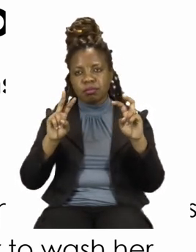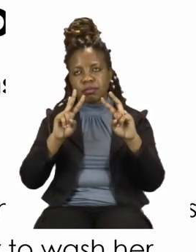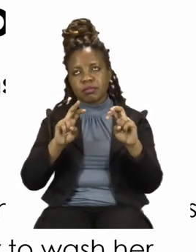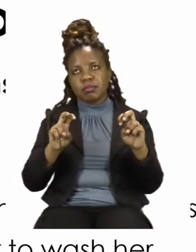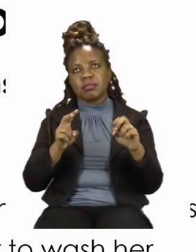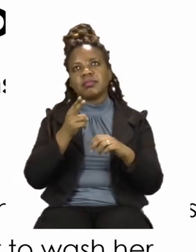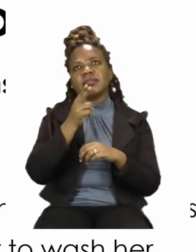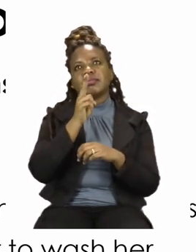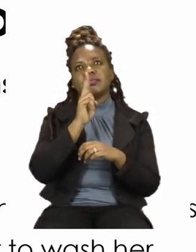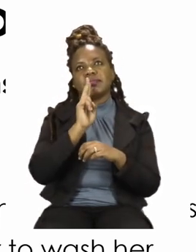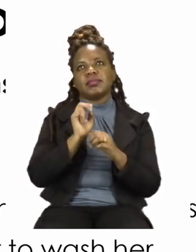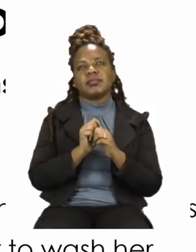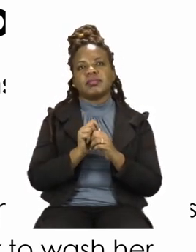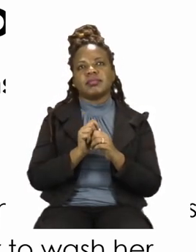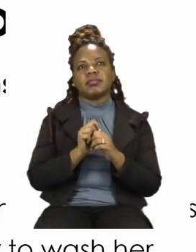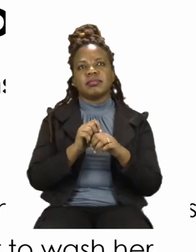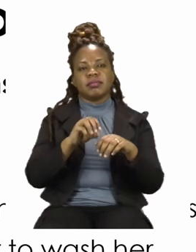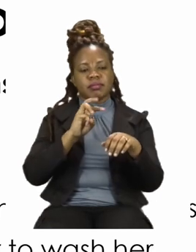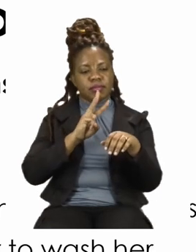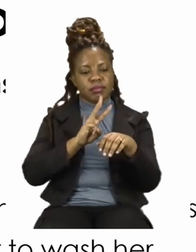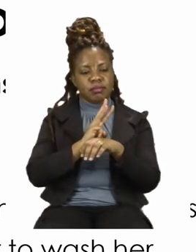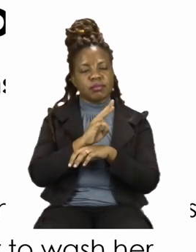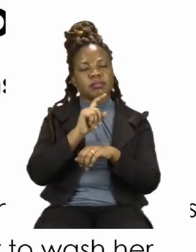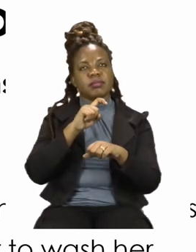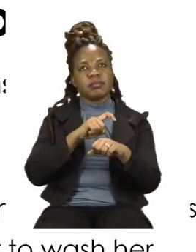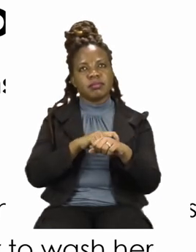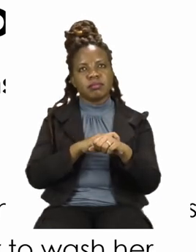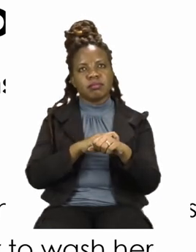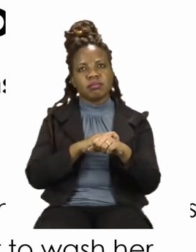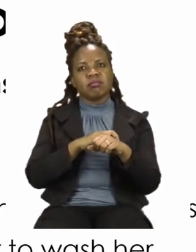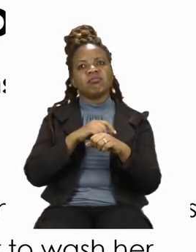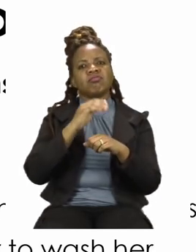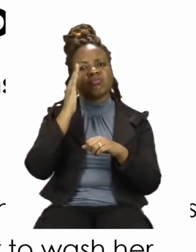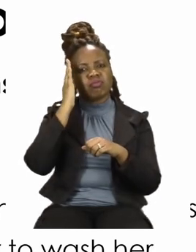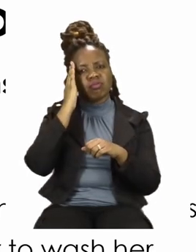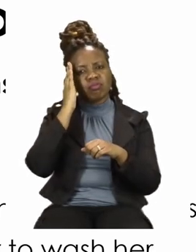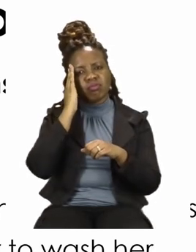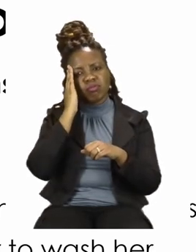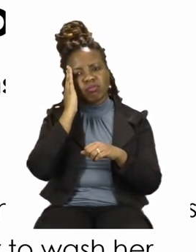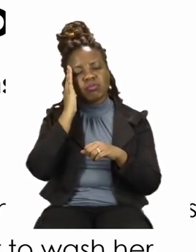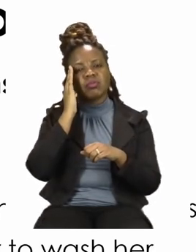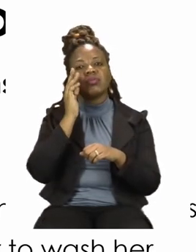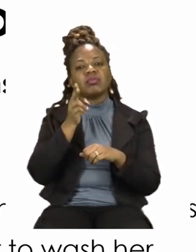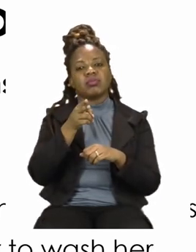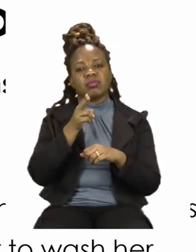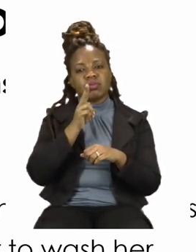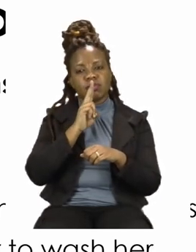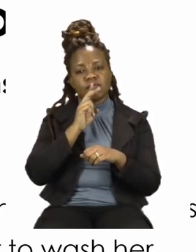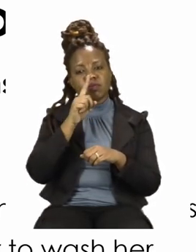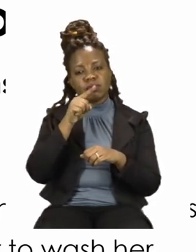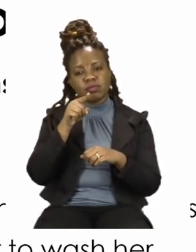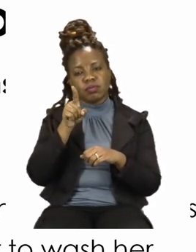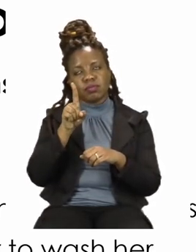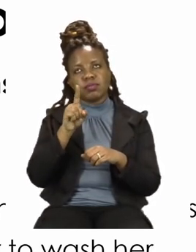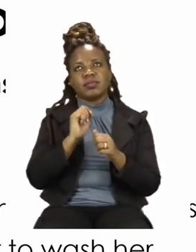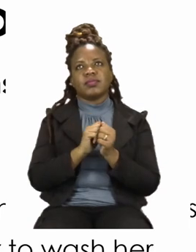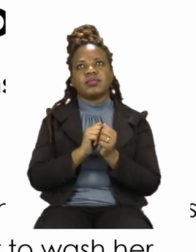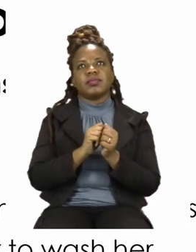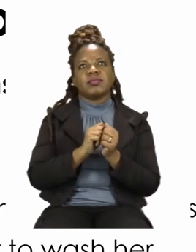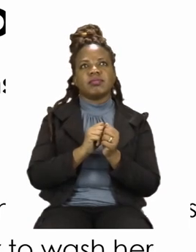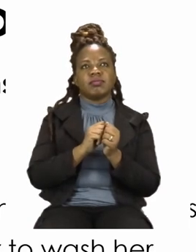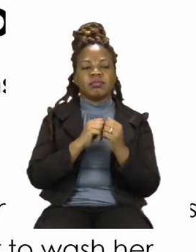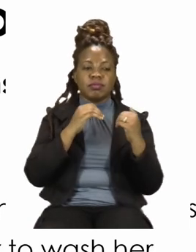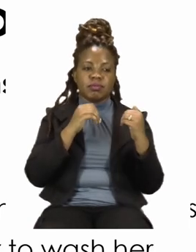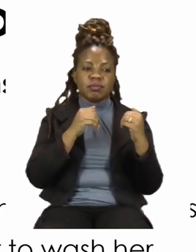And then the third time is to make sure that our answers are correct. So let us begin